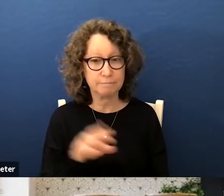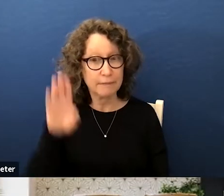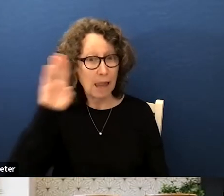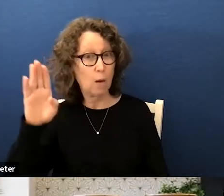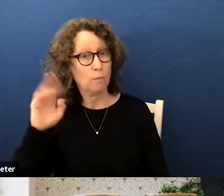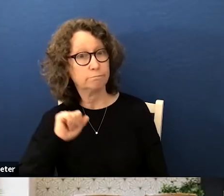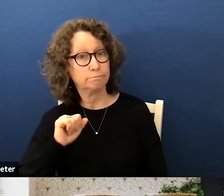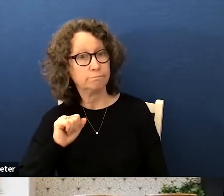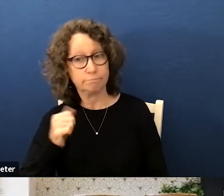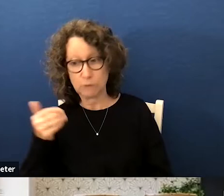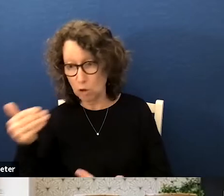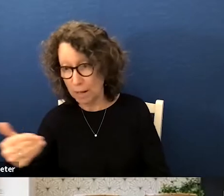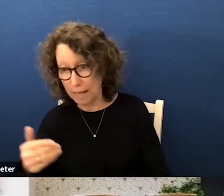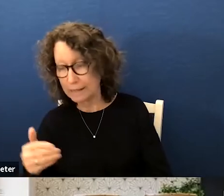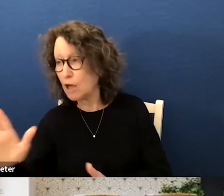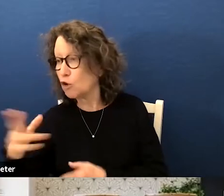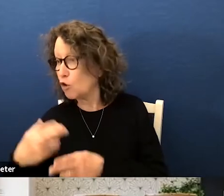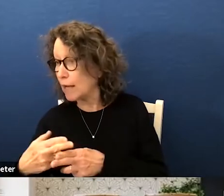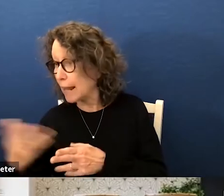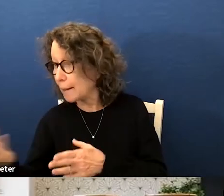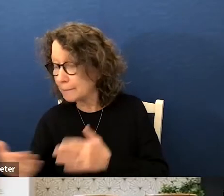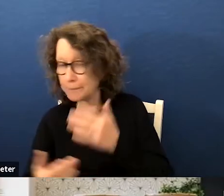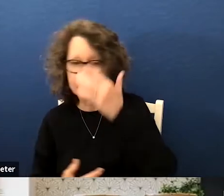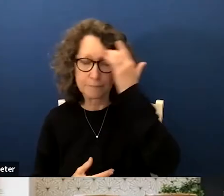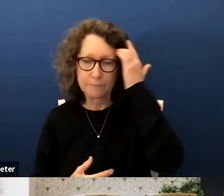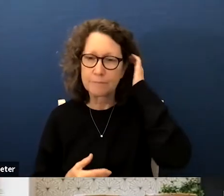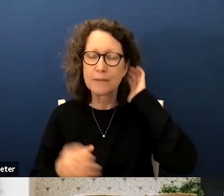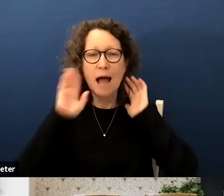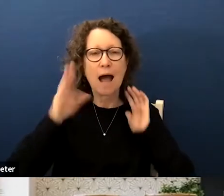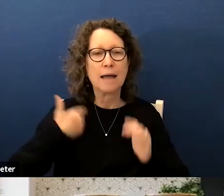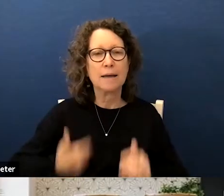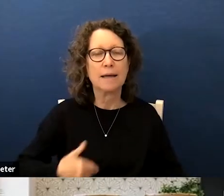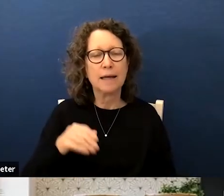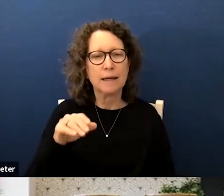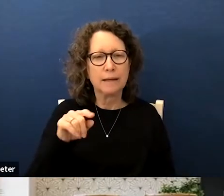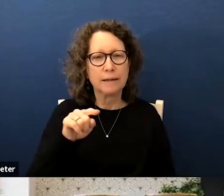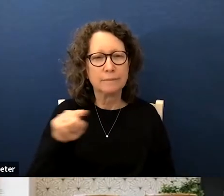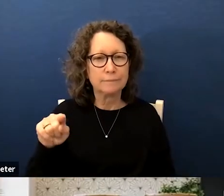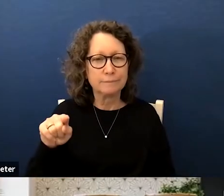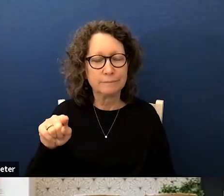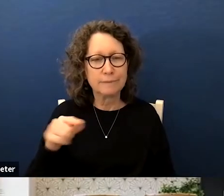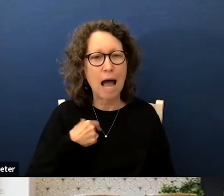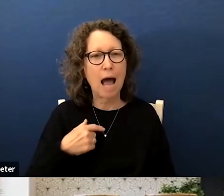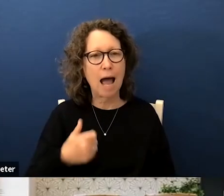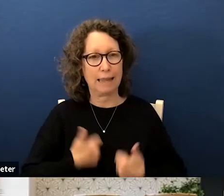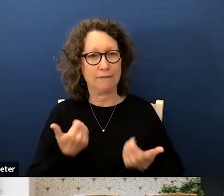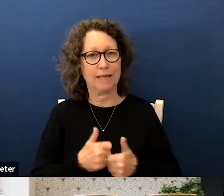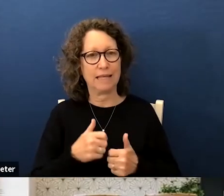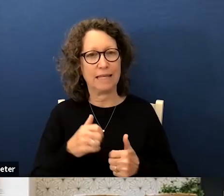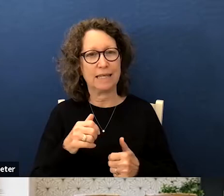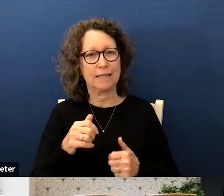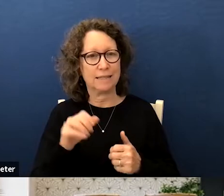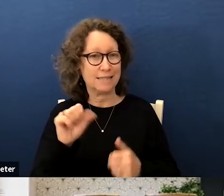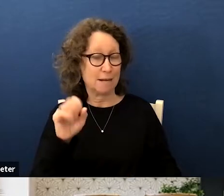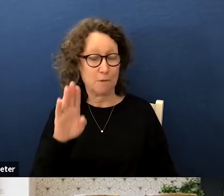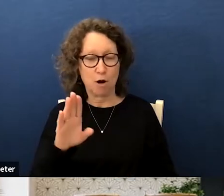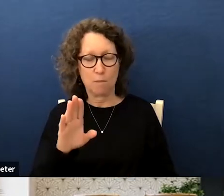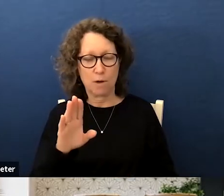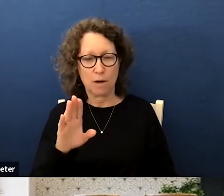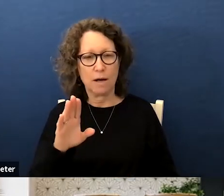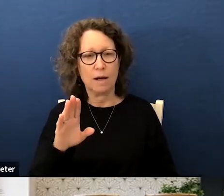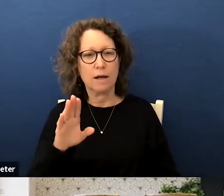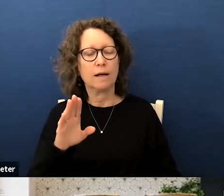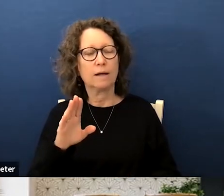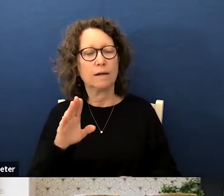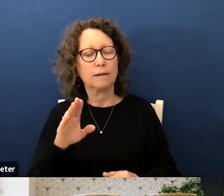hello yes go ahead please state your full name hi everybody my name is edward gaona i'm a resident of the city of santa barbara product of the school